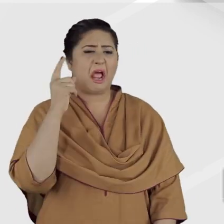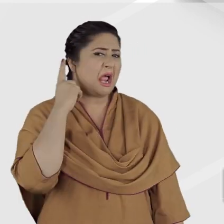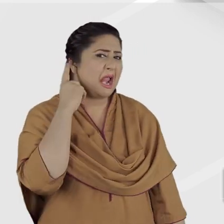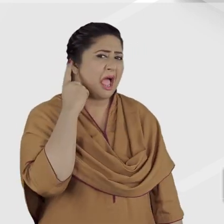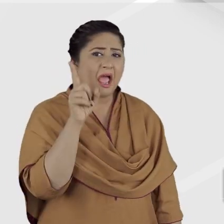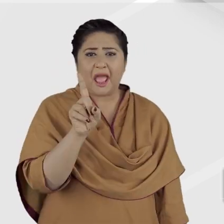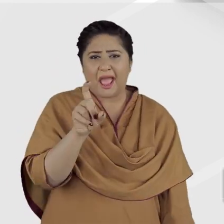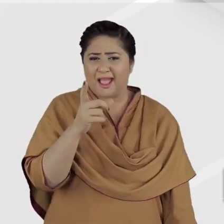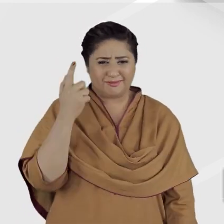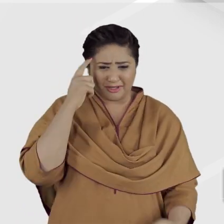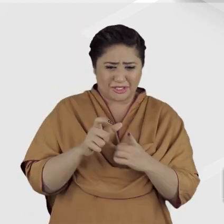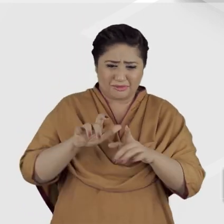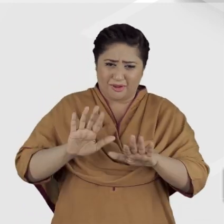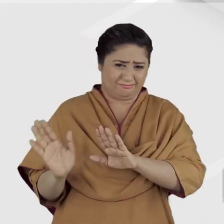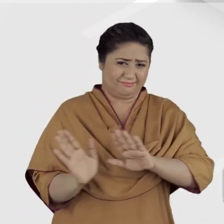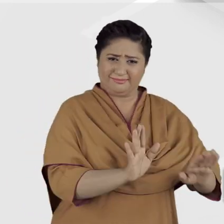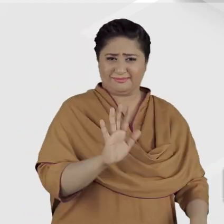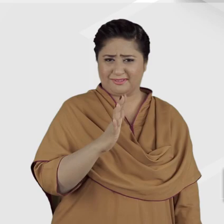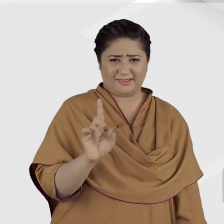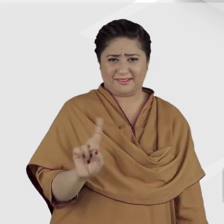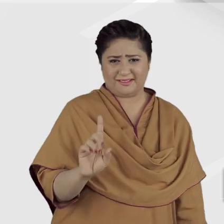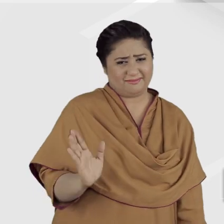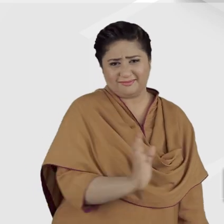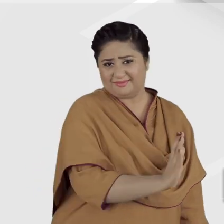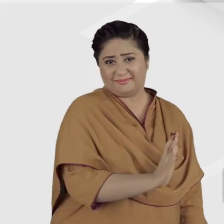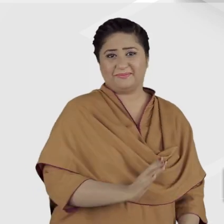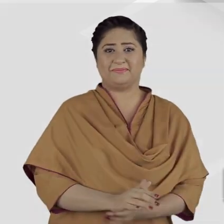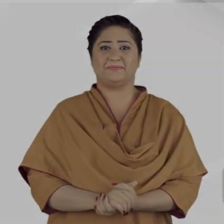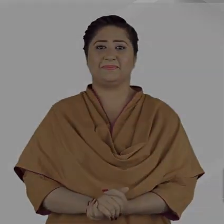condition as neither a physical ailment nor a disability.